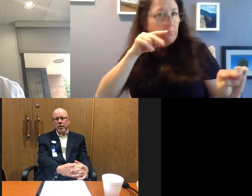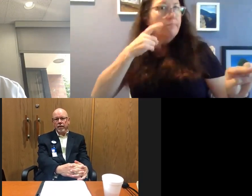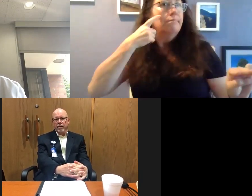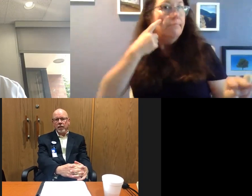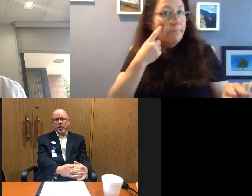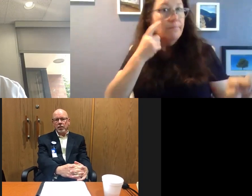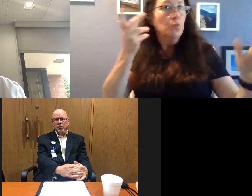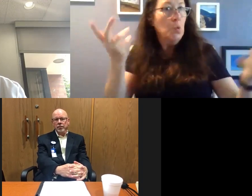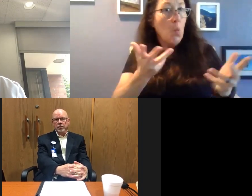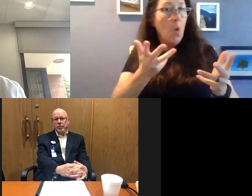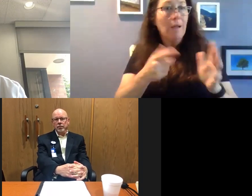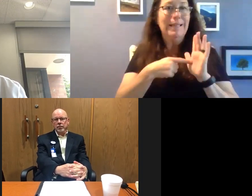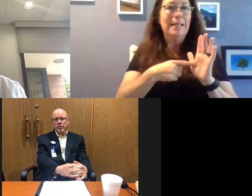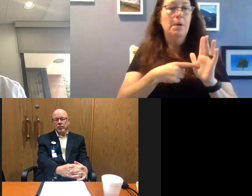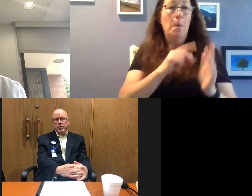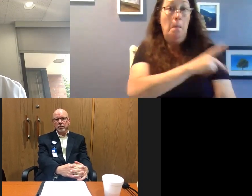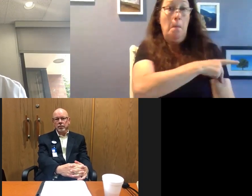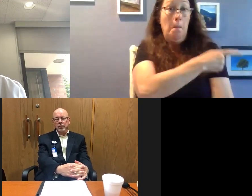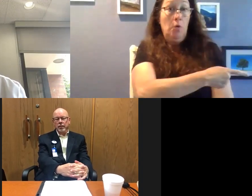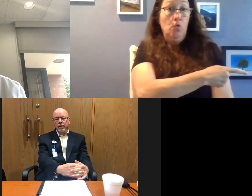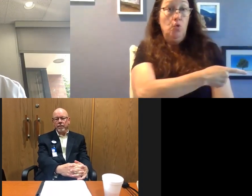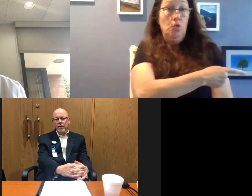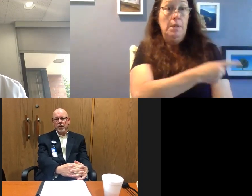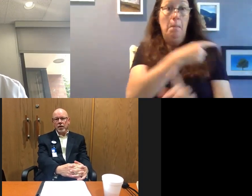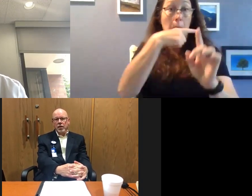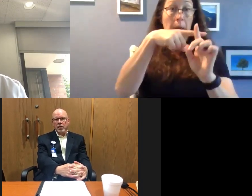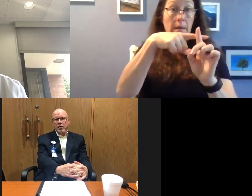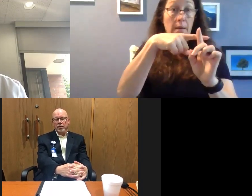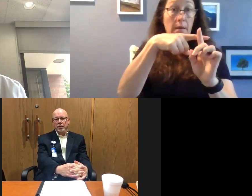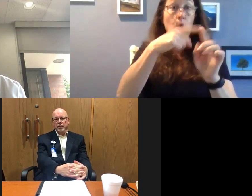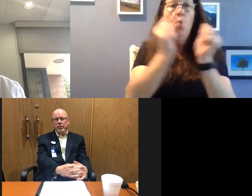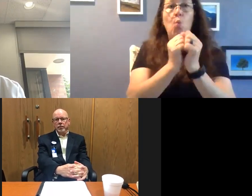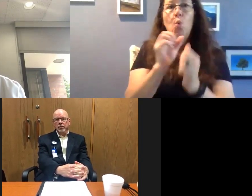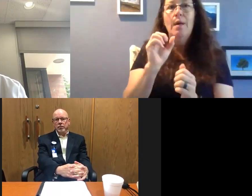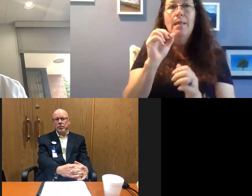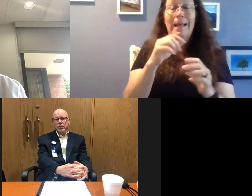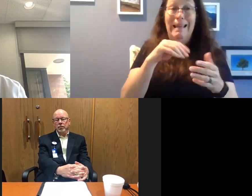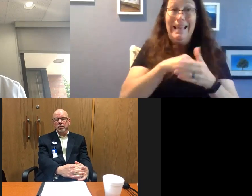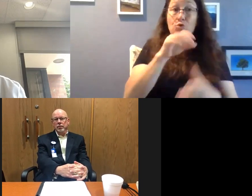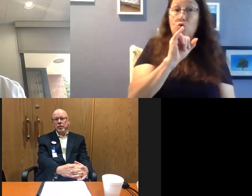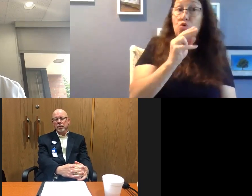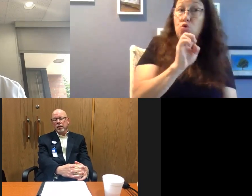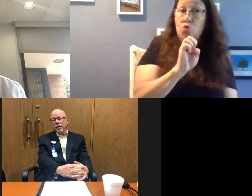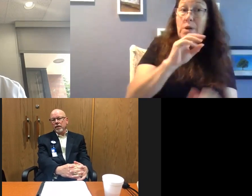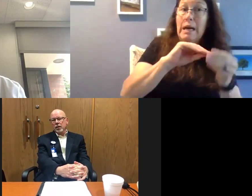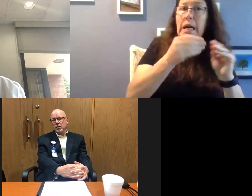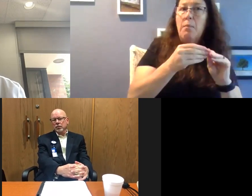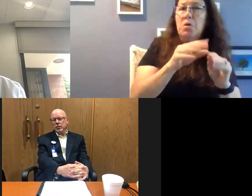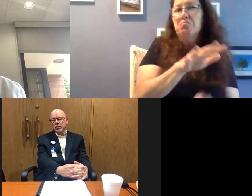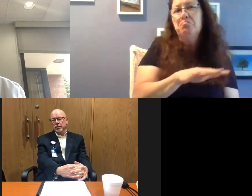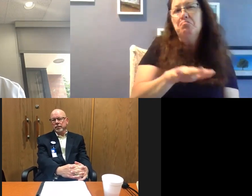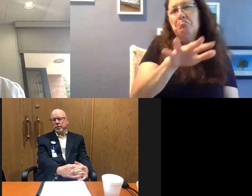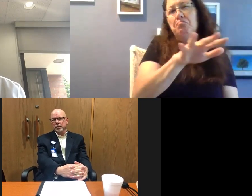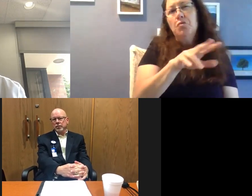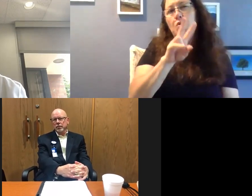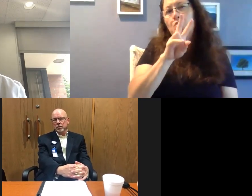the symptomatic patients that are positive. In June, that number was running at